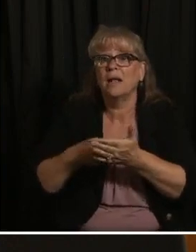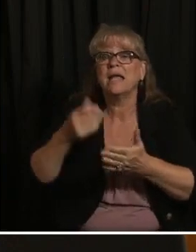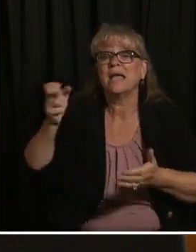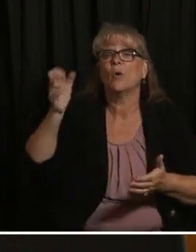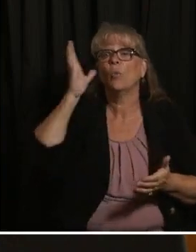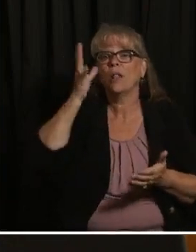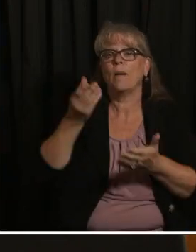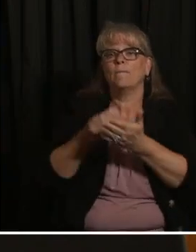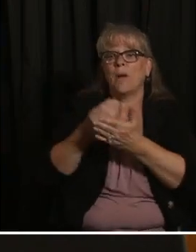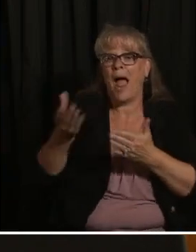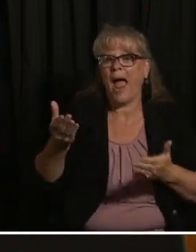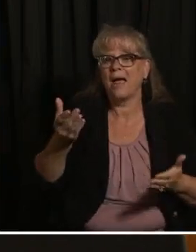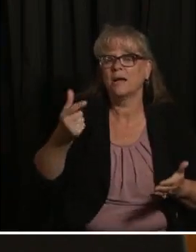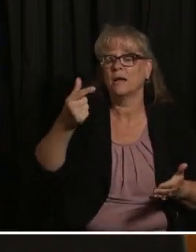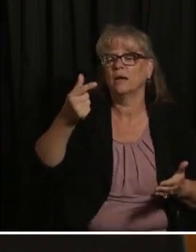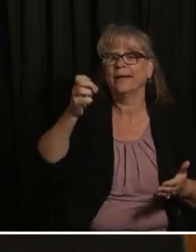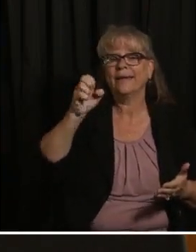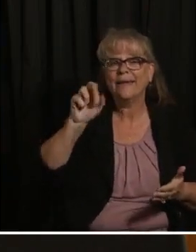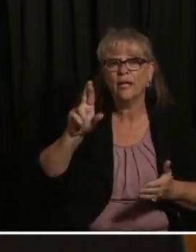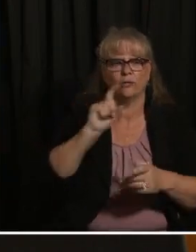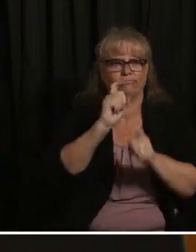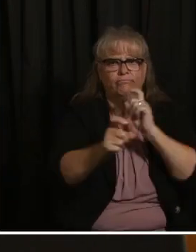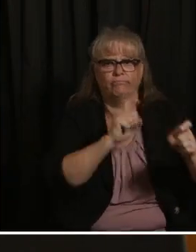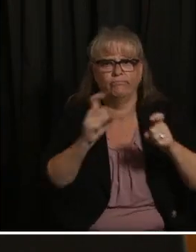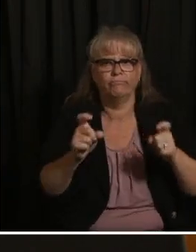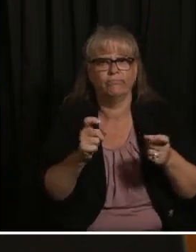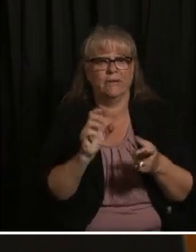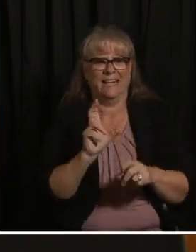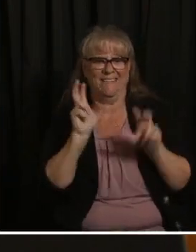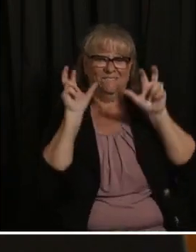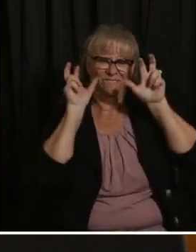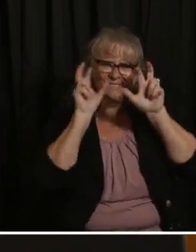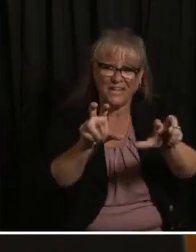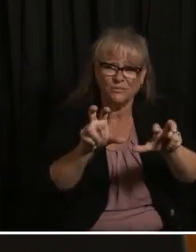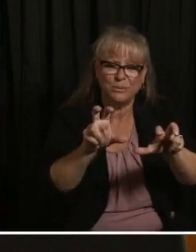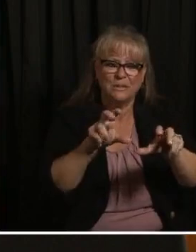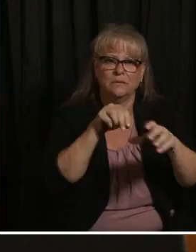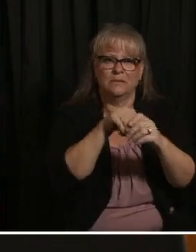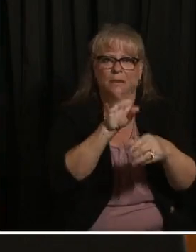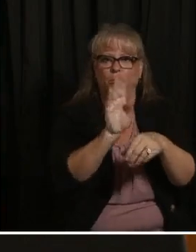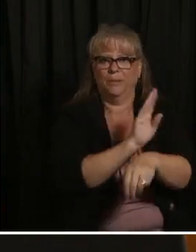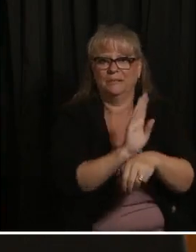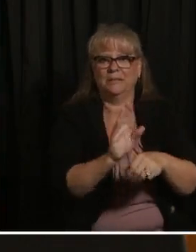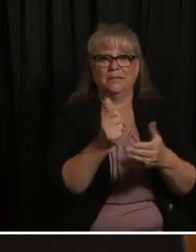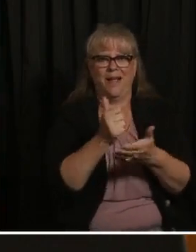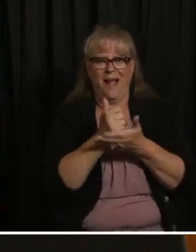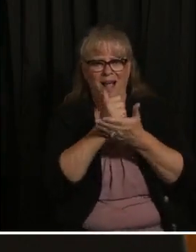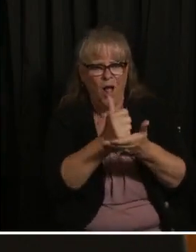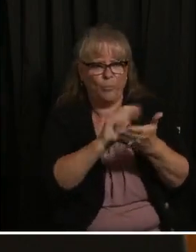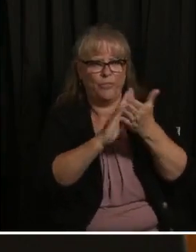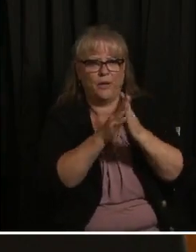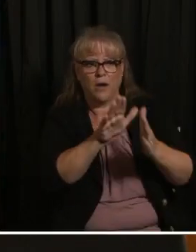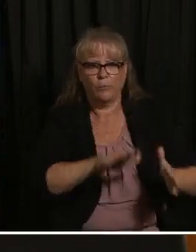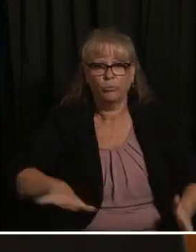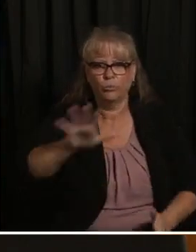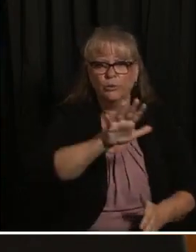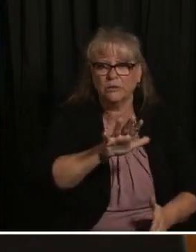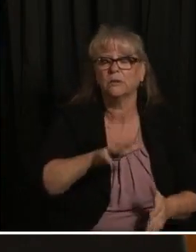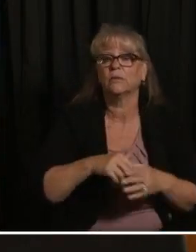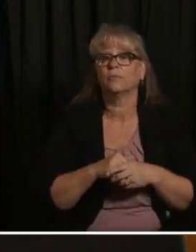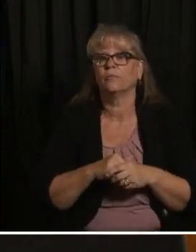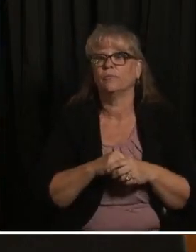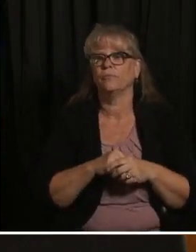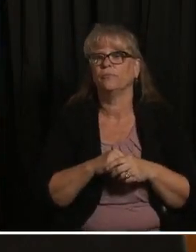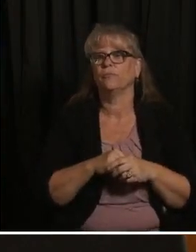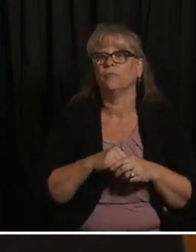for regenerative agriculture at his business and throughout the community and in the spirit of innovation uh he'll be